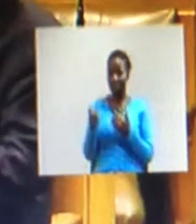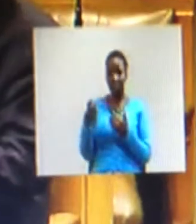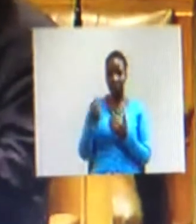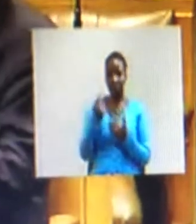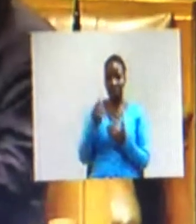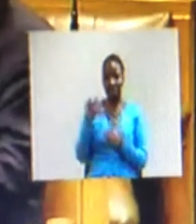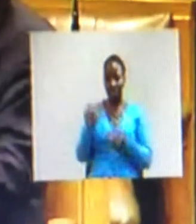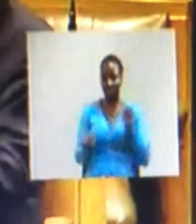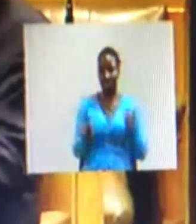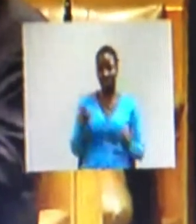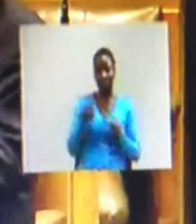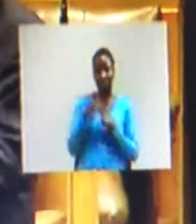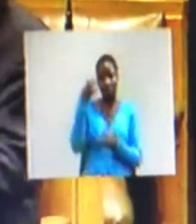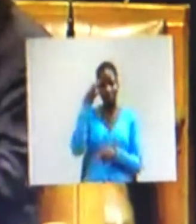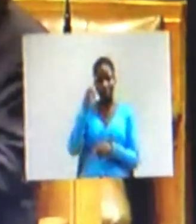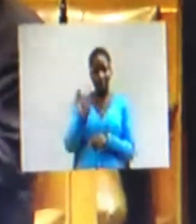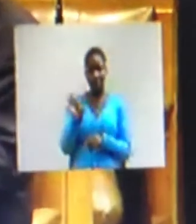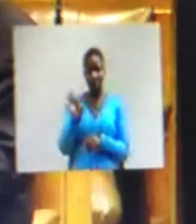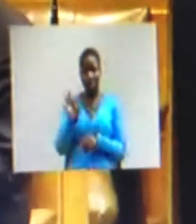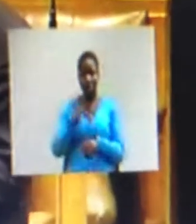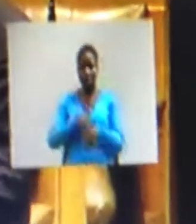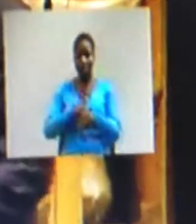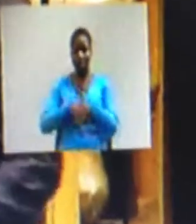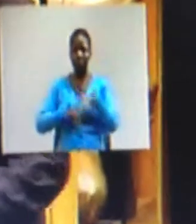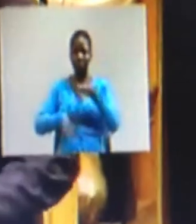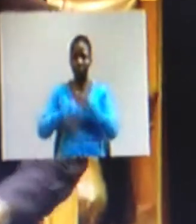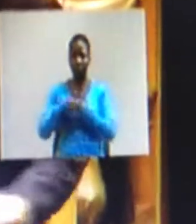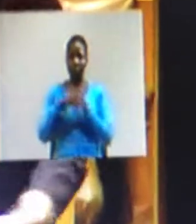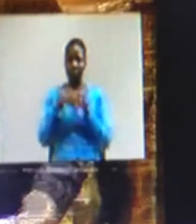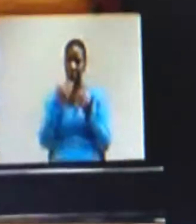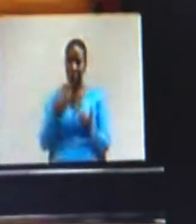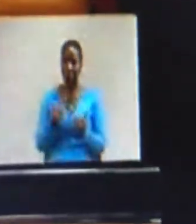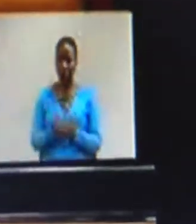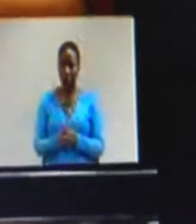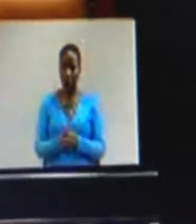by the state, we will have to deal with that. much, Honourly Grandma.... you... you...